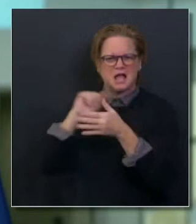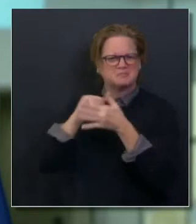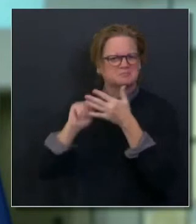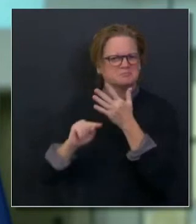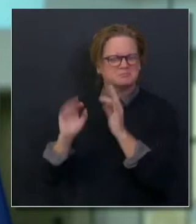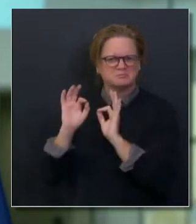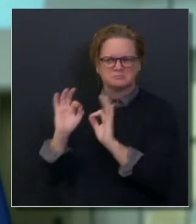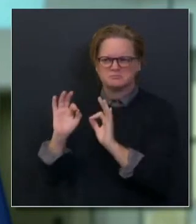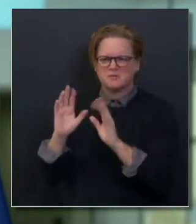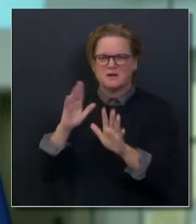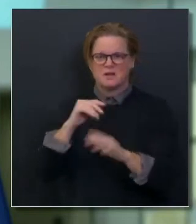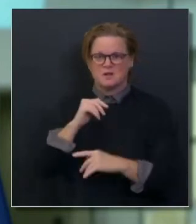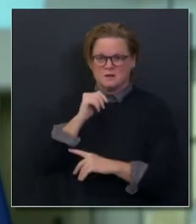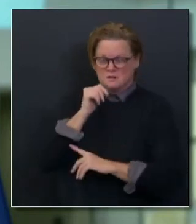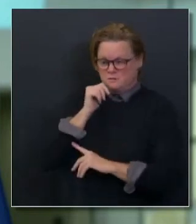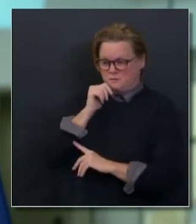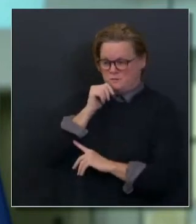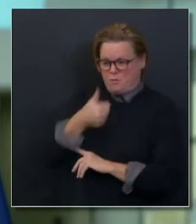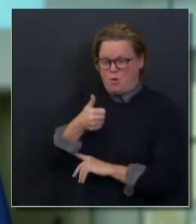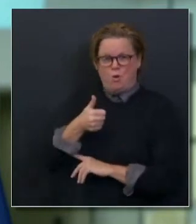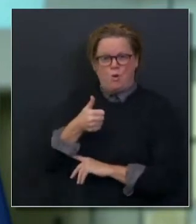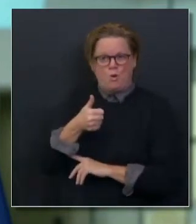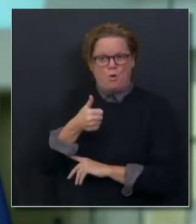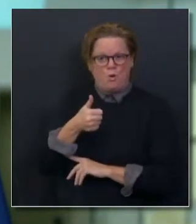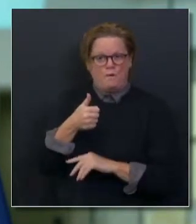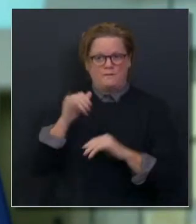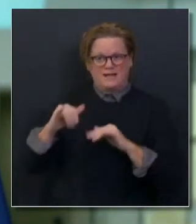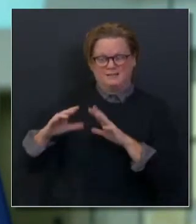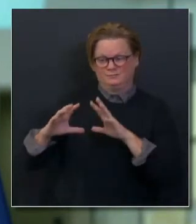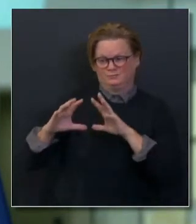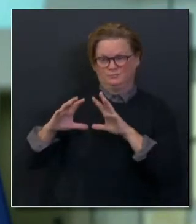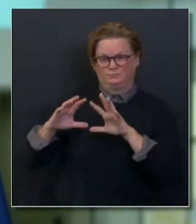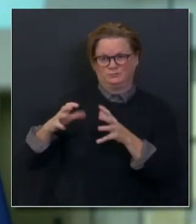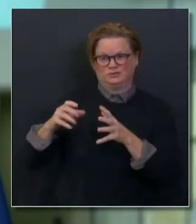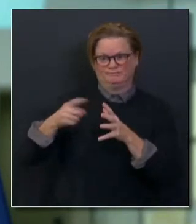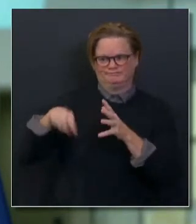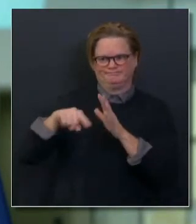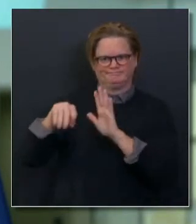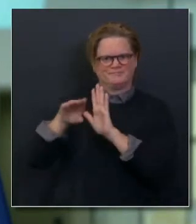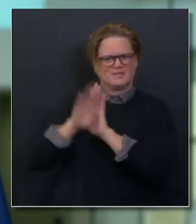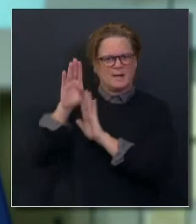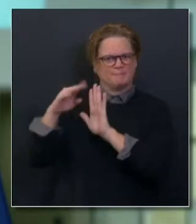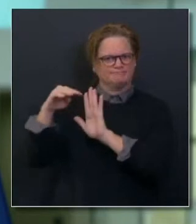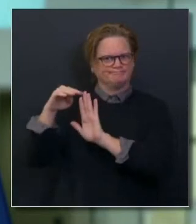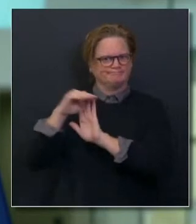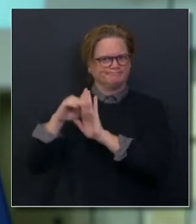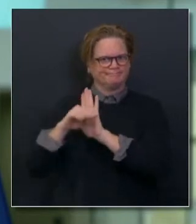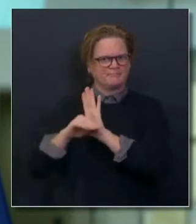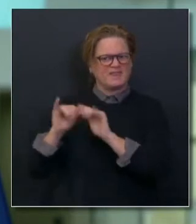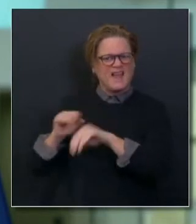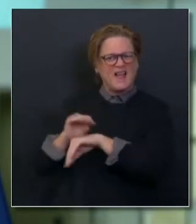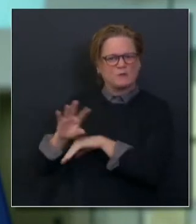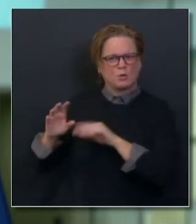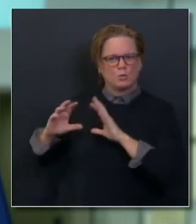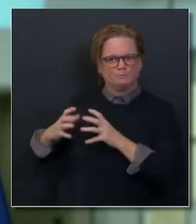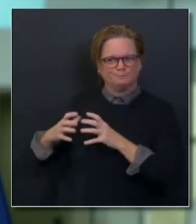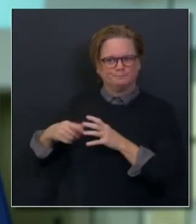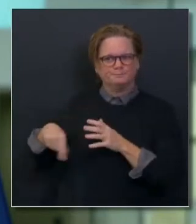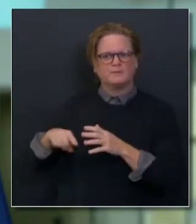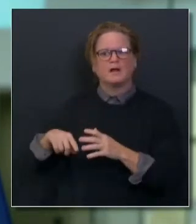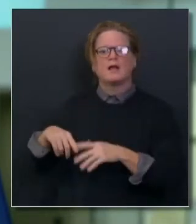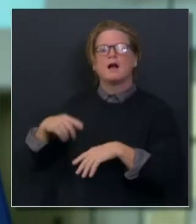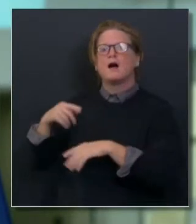Drafting Guidelines Work Group will be coming together with our Community Vaccine Advisory Group and